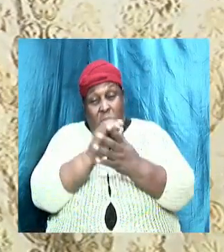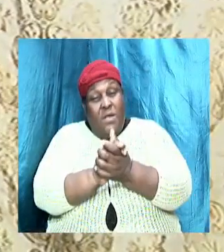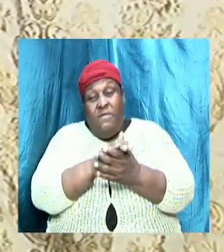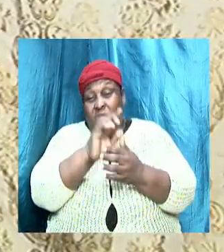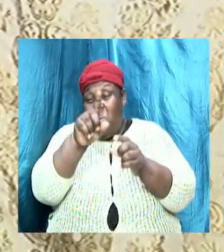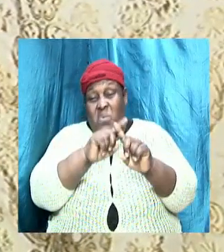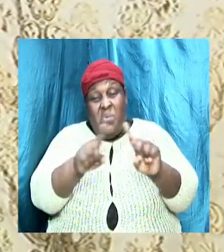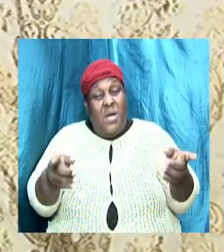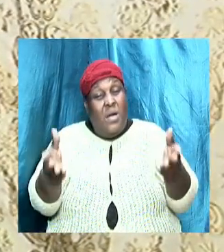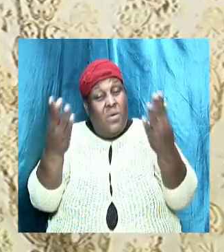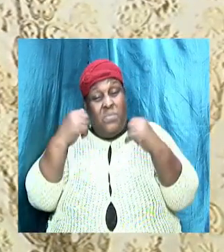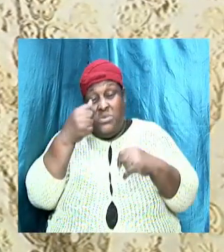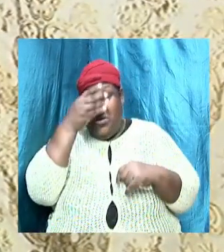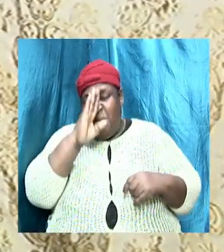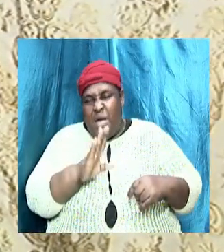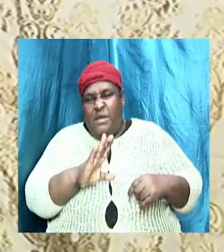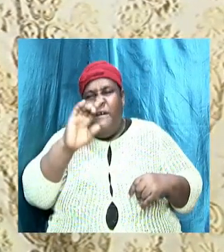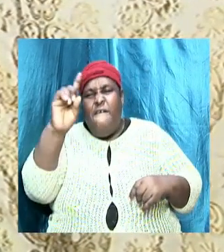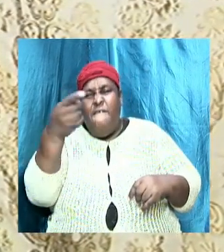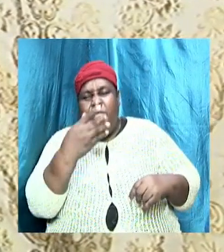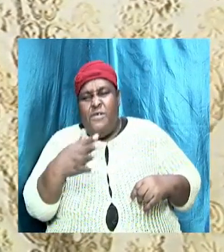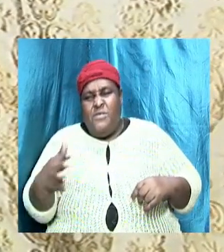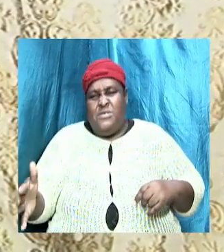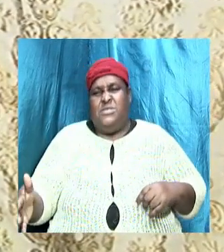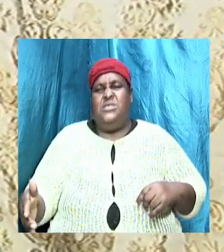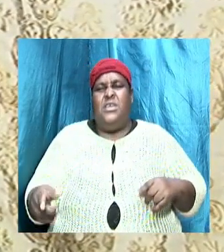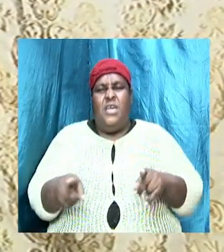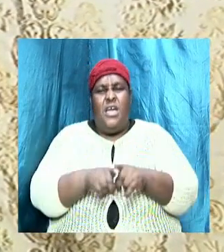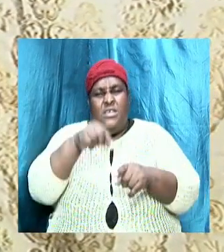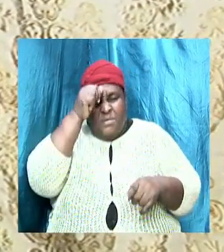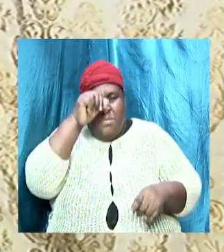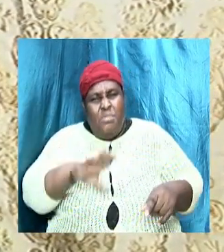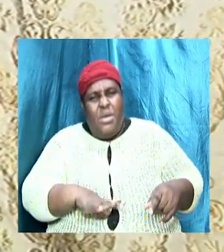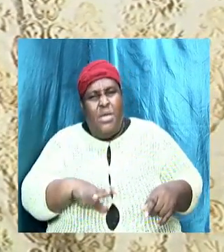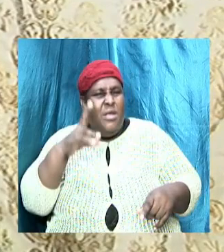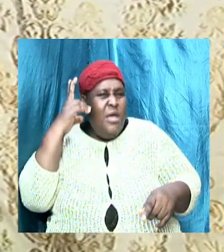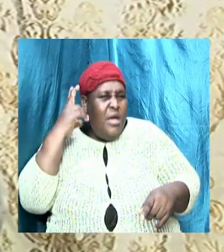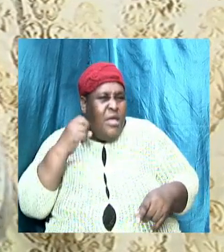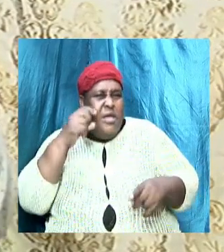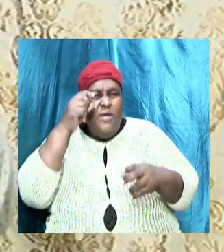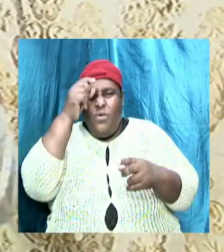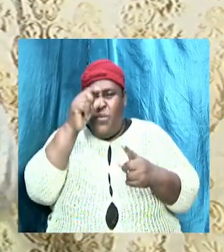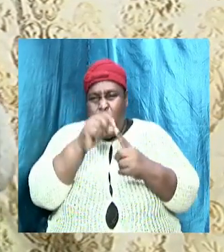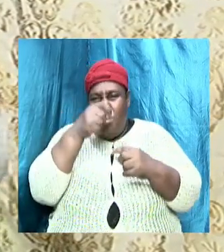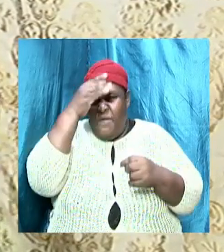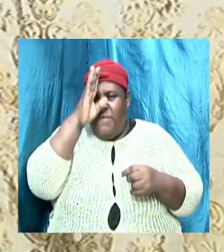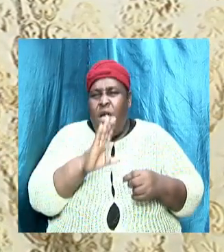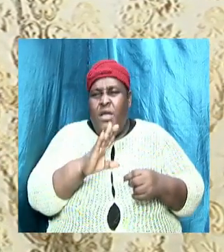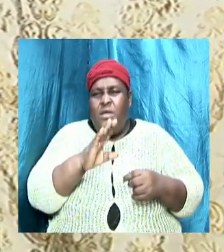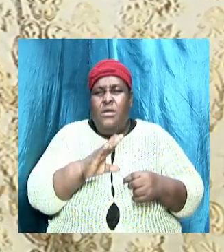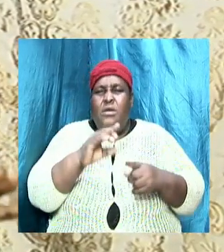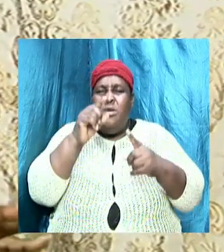come to God. So the first thing that we do as men when we hear the Word of God is the Word of God calls us to believe